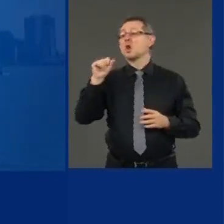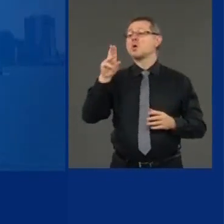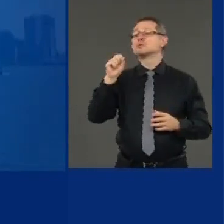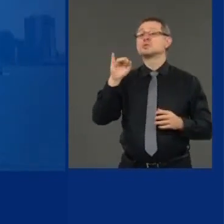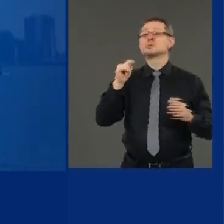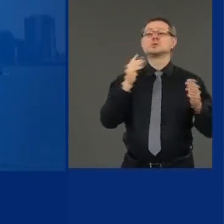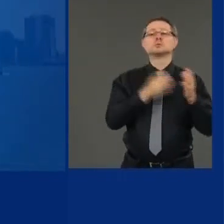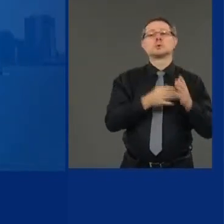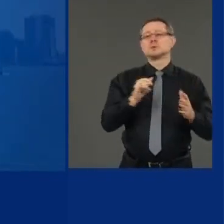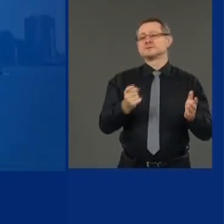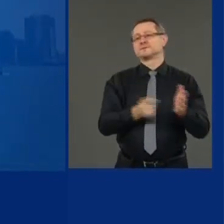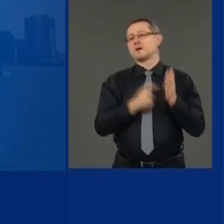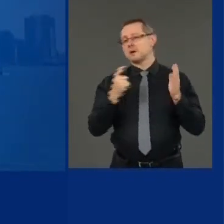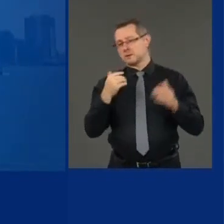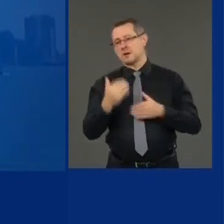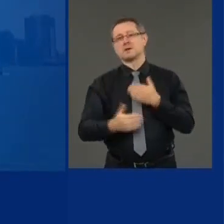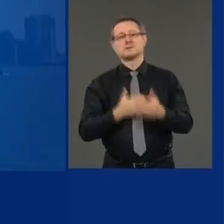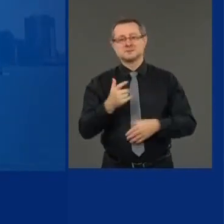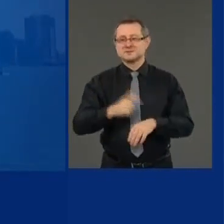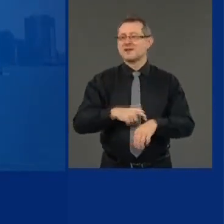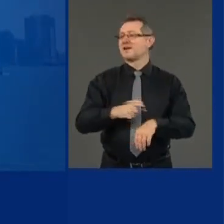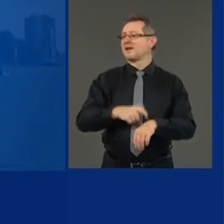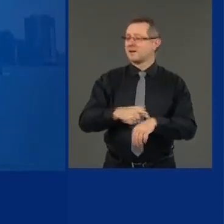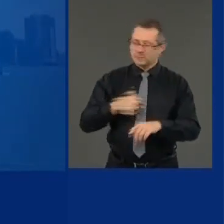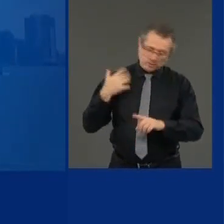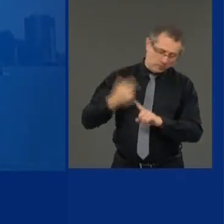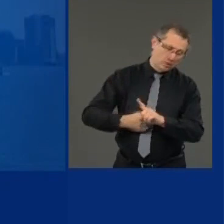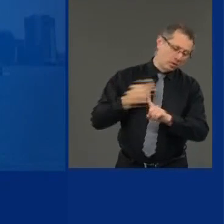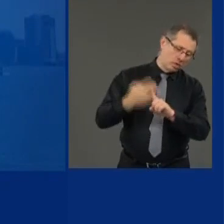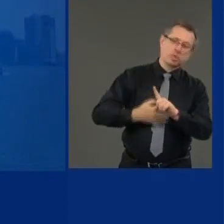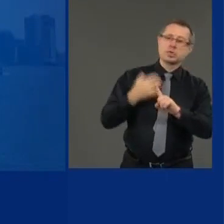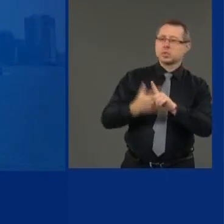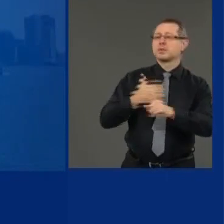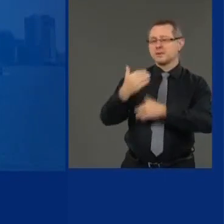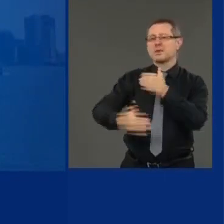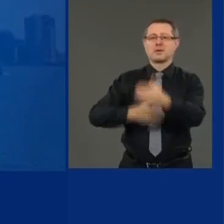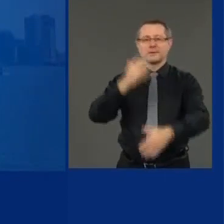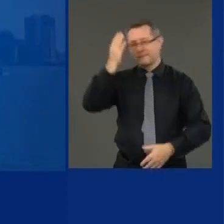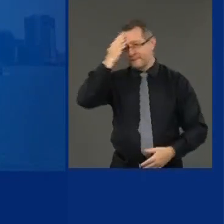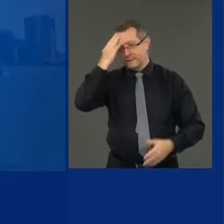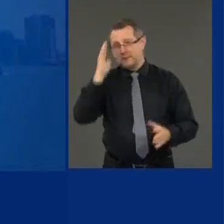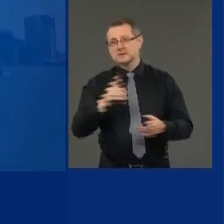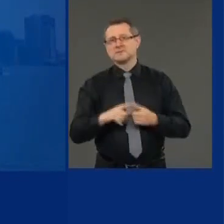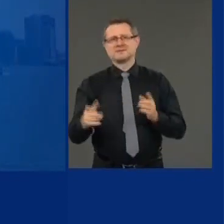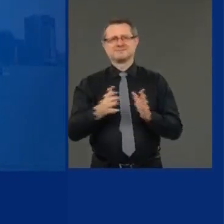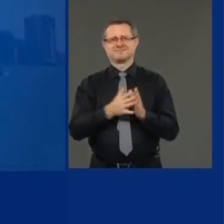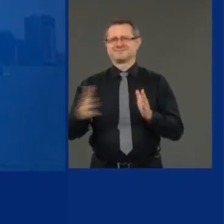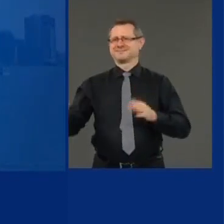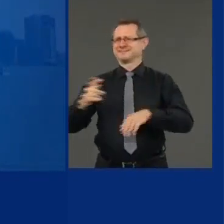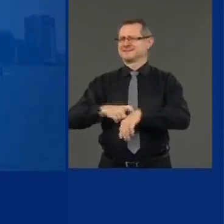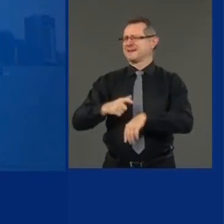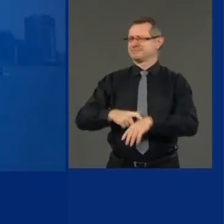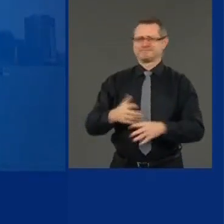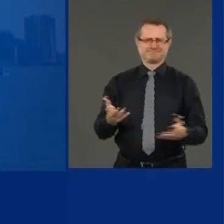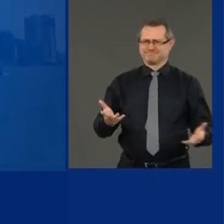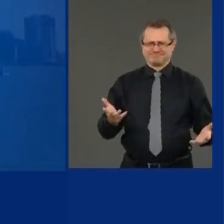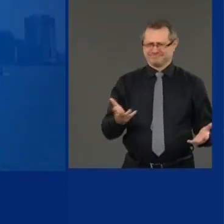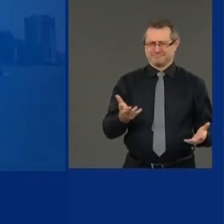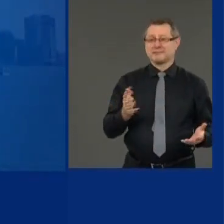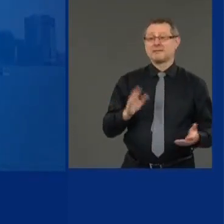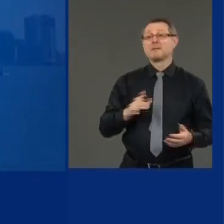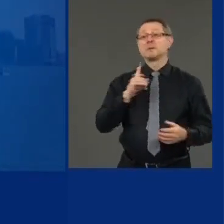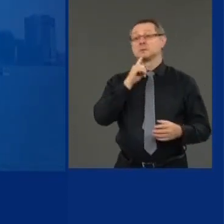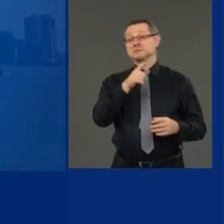uh, for that lawsuit to work its way through the courts, uh, you'd be talking about a significant amount of time. I think if they sent in federal